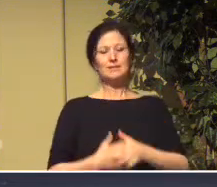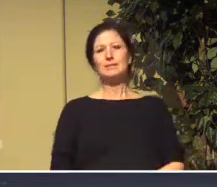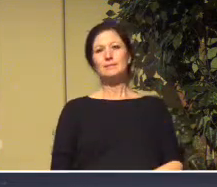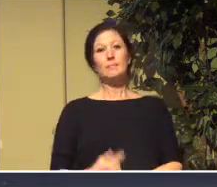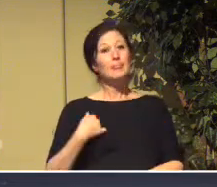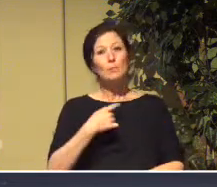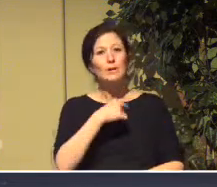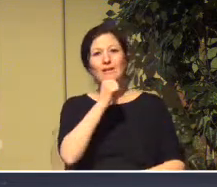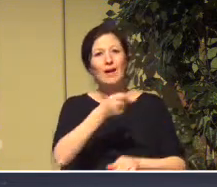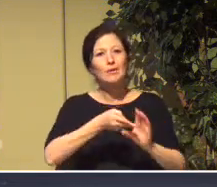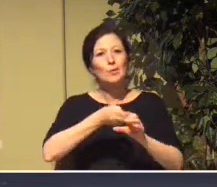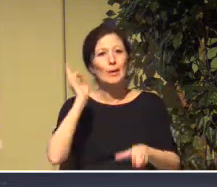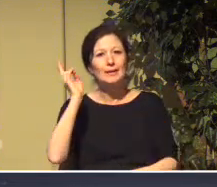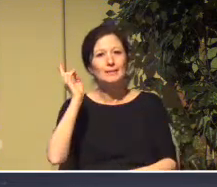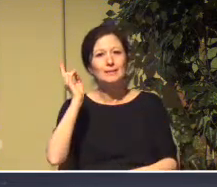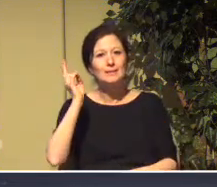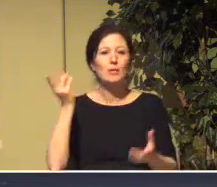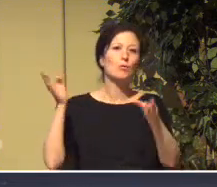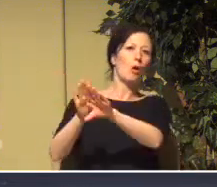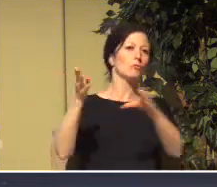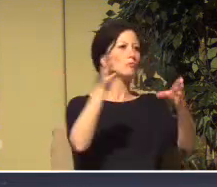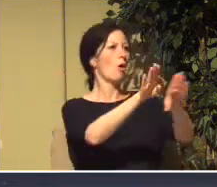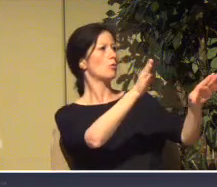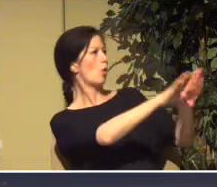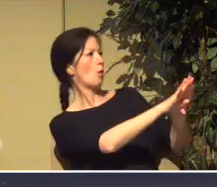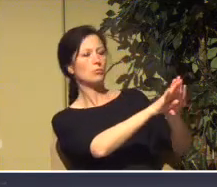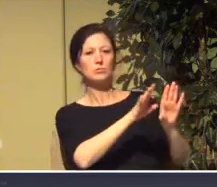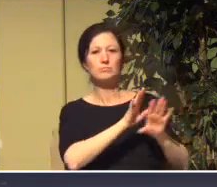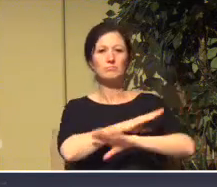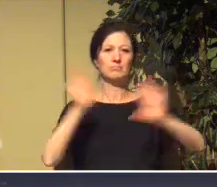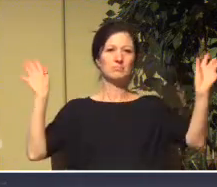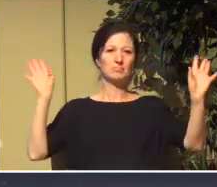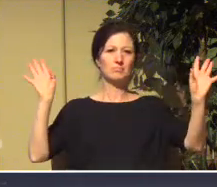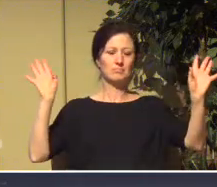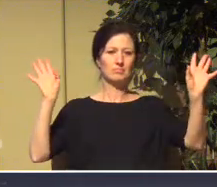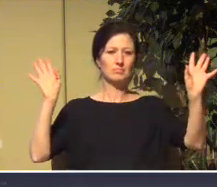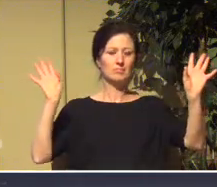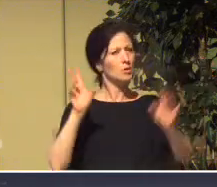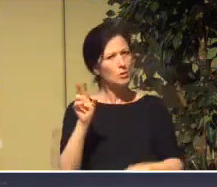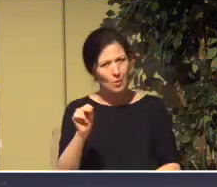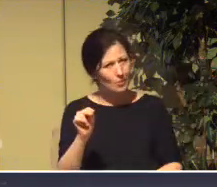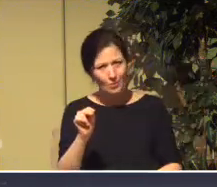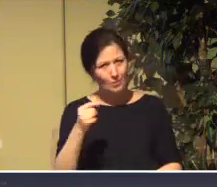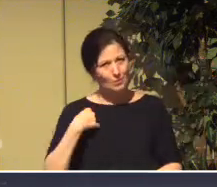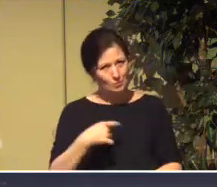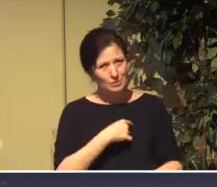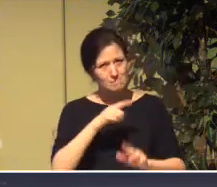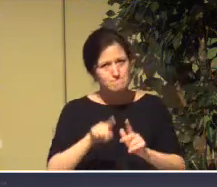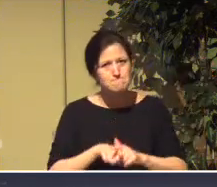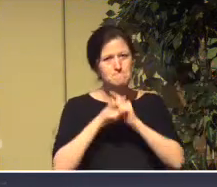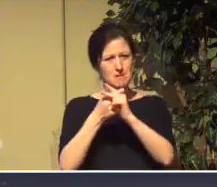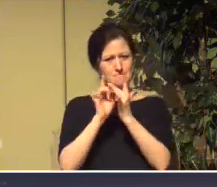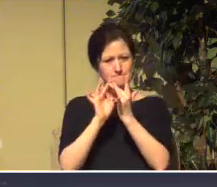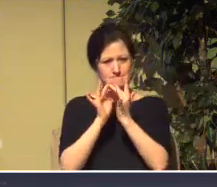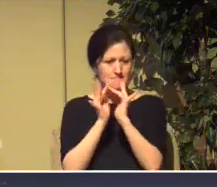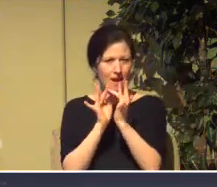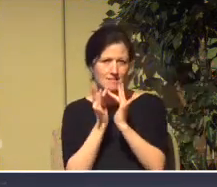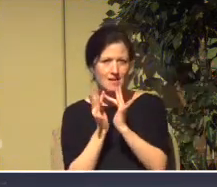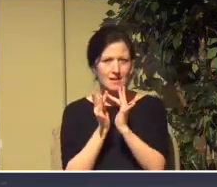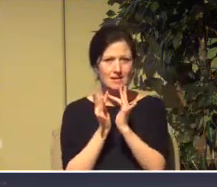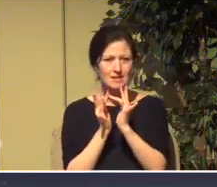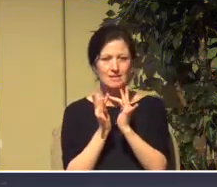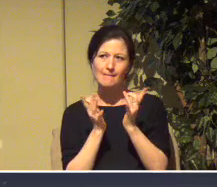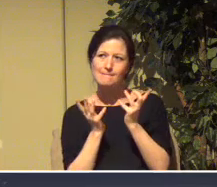close the doors and say, okay, forget it. Come back when it's all over. We went online and we wrestled with the